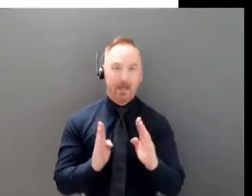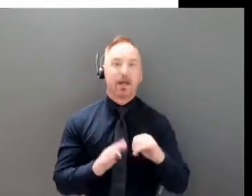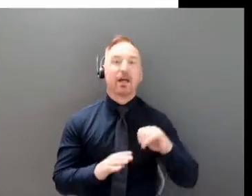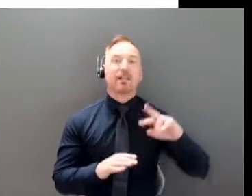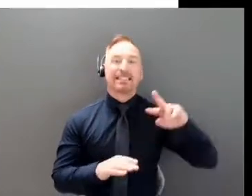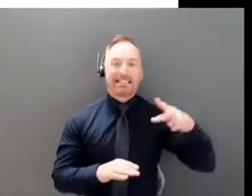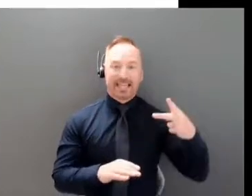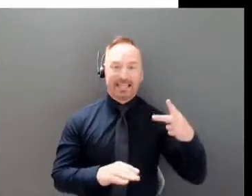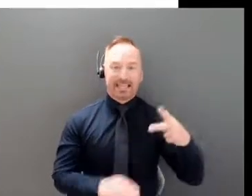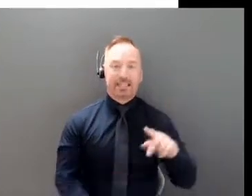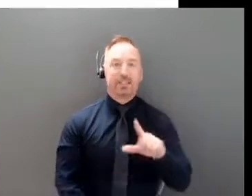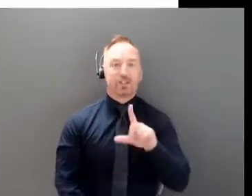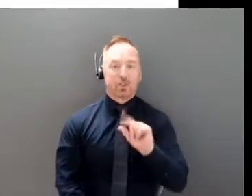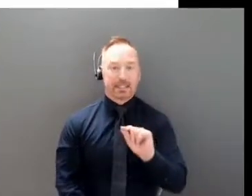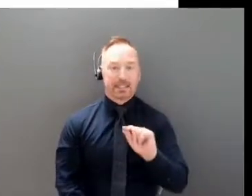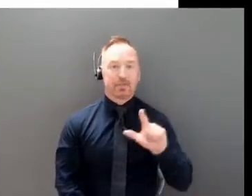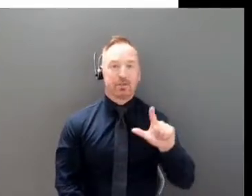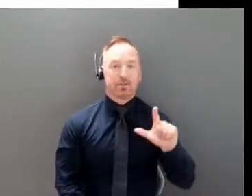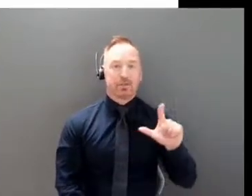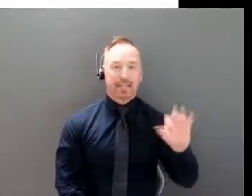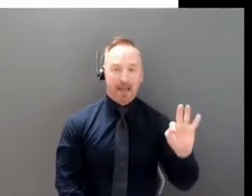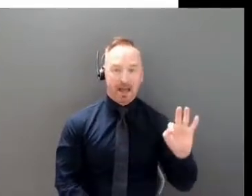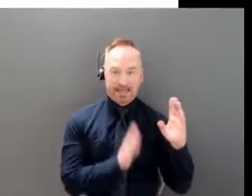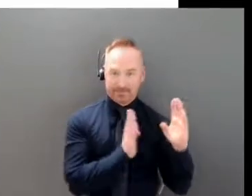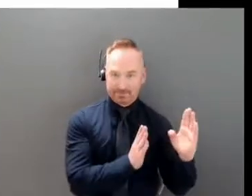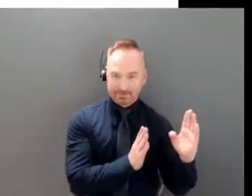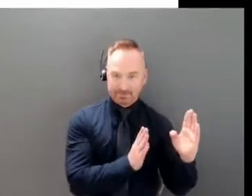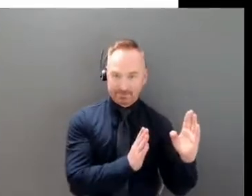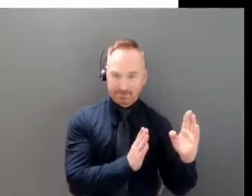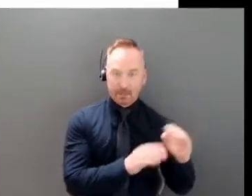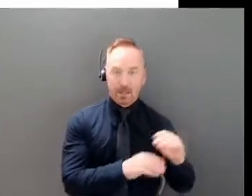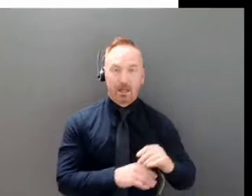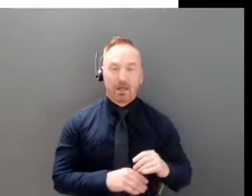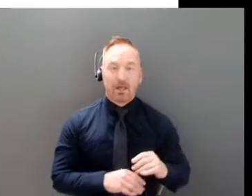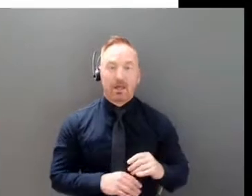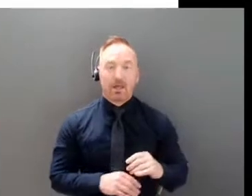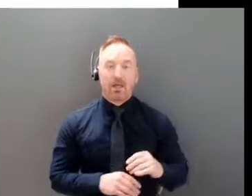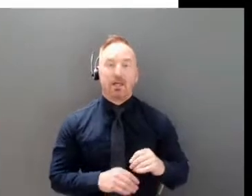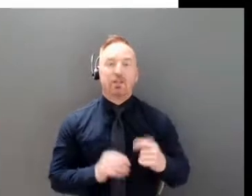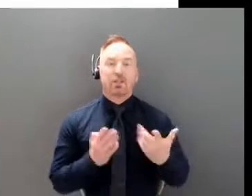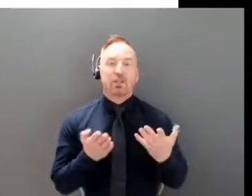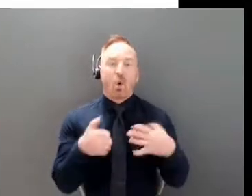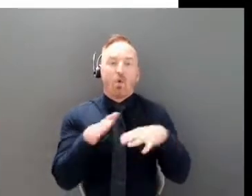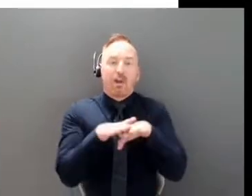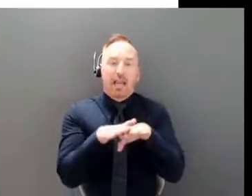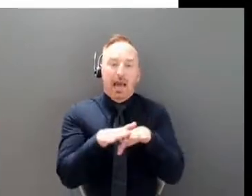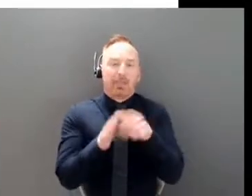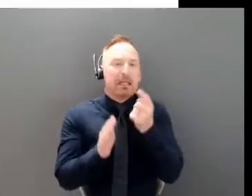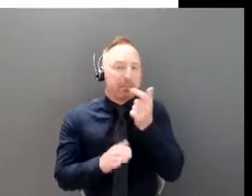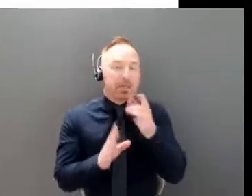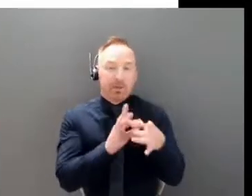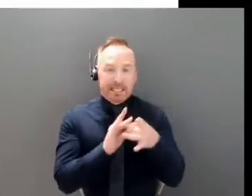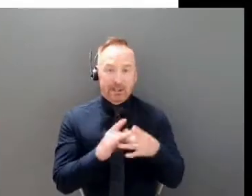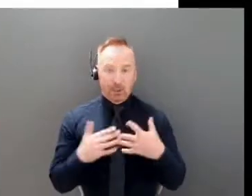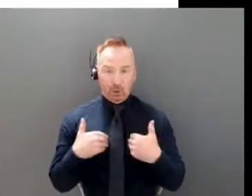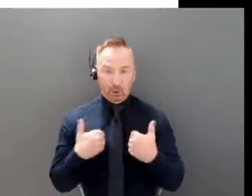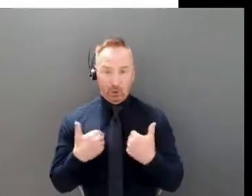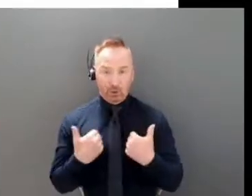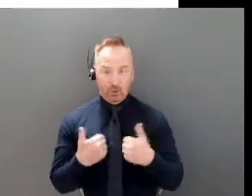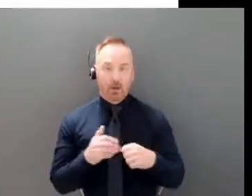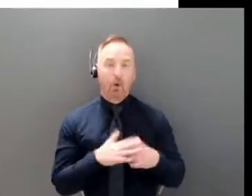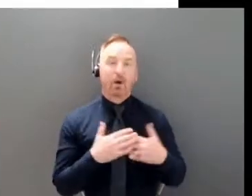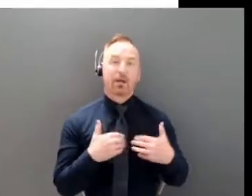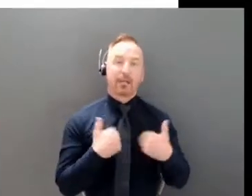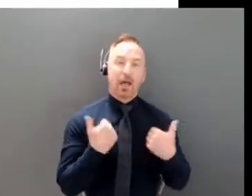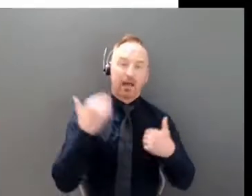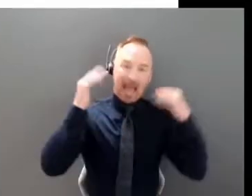to 29 age group. So you see that there's some overlap there in youth and young adults associated with many of